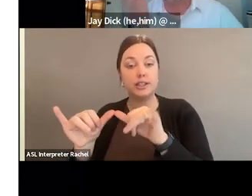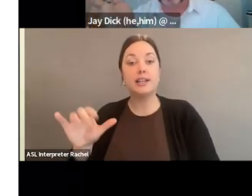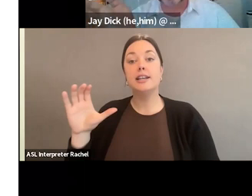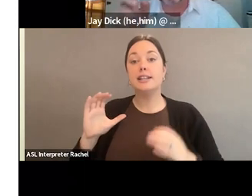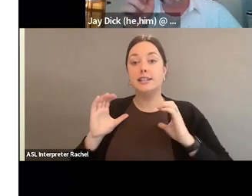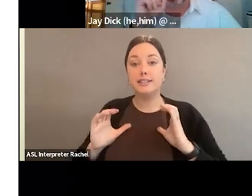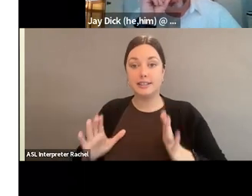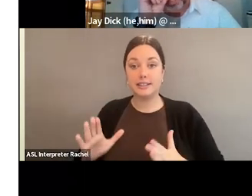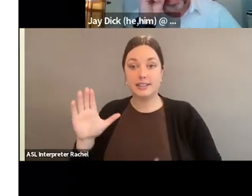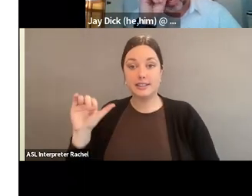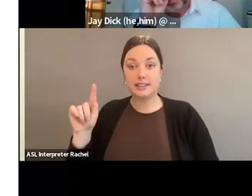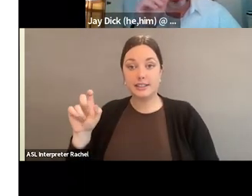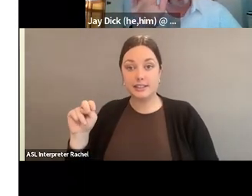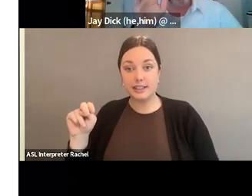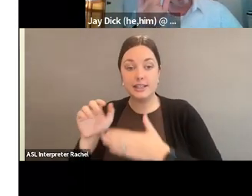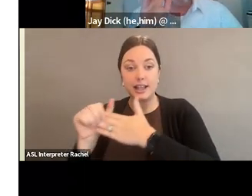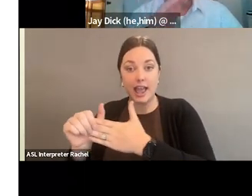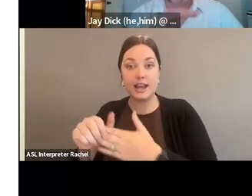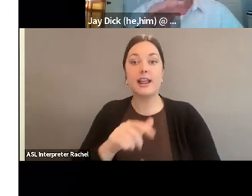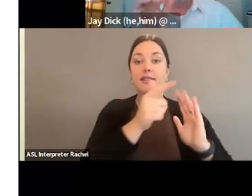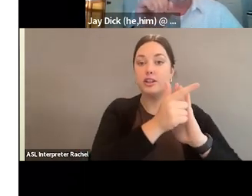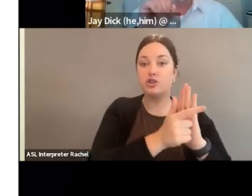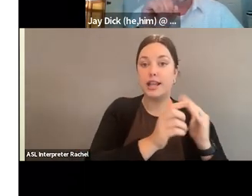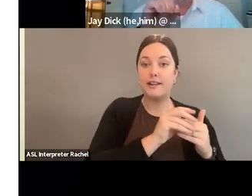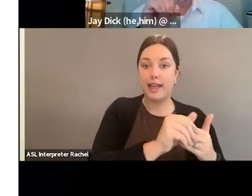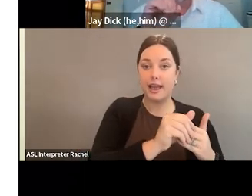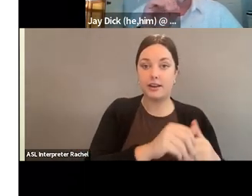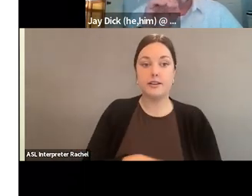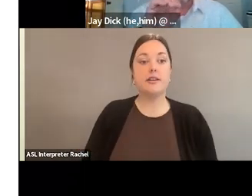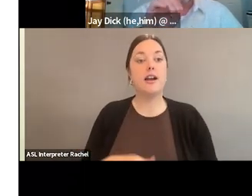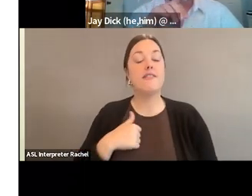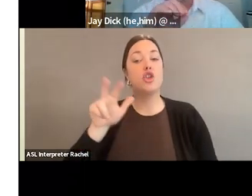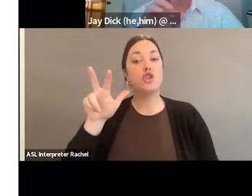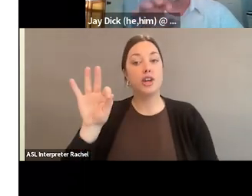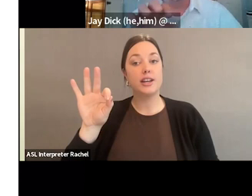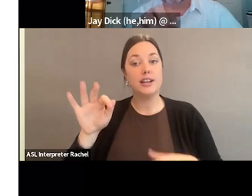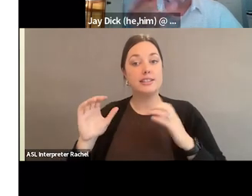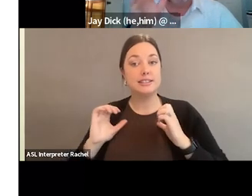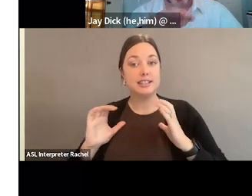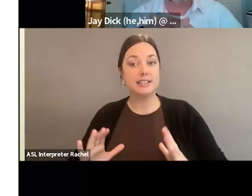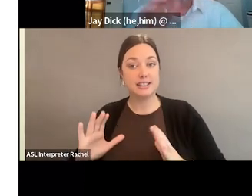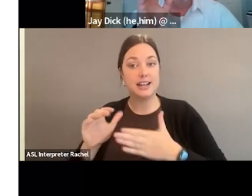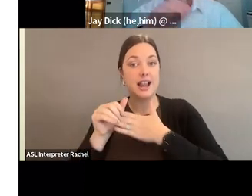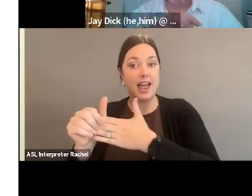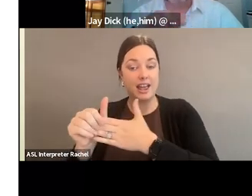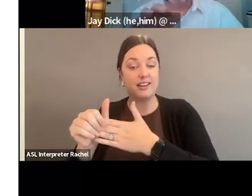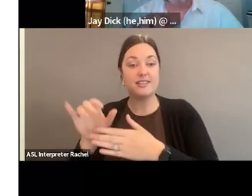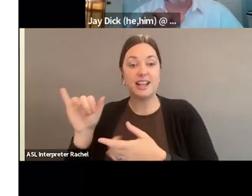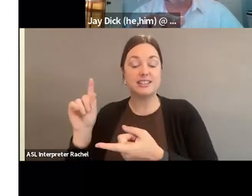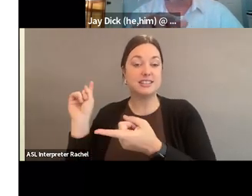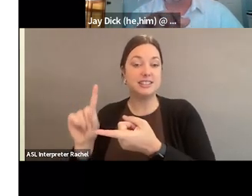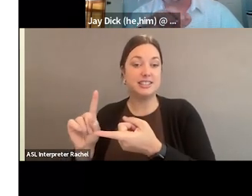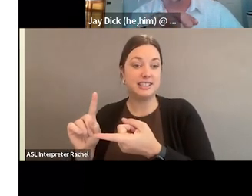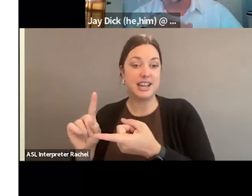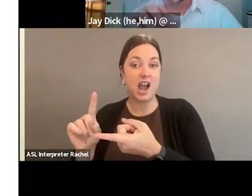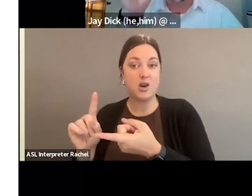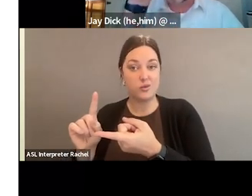-led, and citizens-led. We'll talk about that in a second. There was only 39 citizen initiatives this year. That's down, you